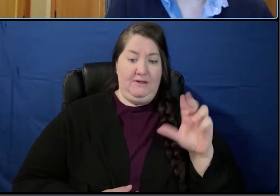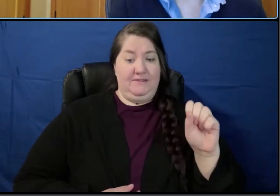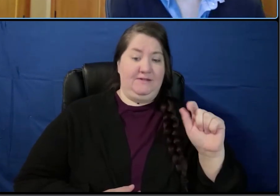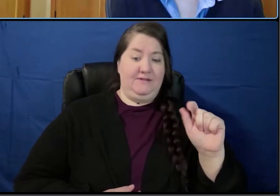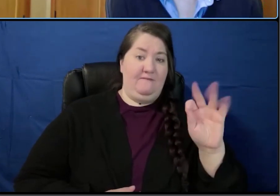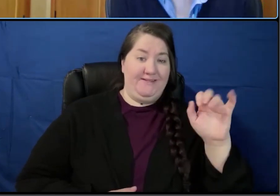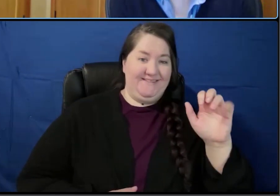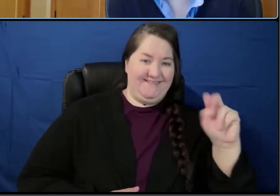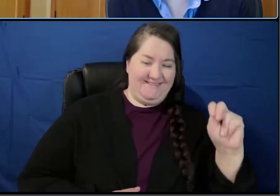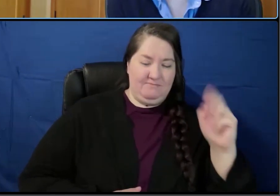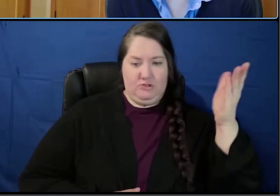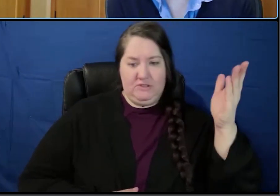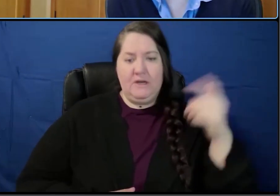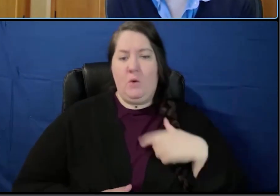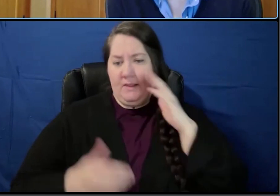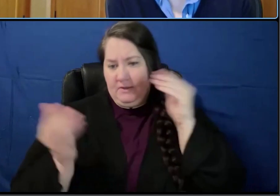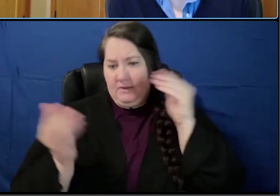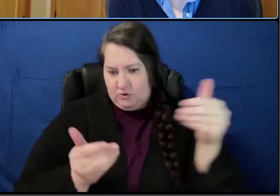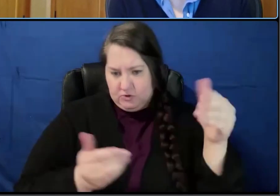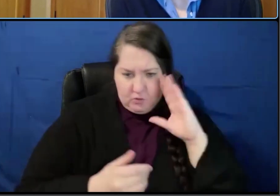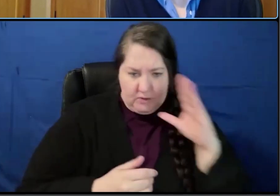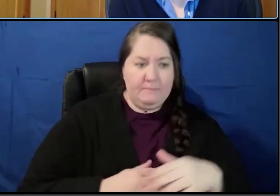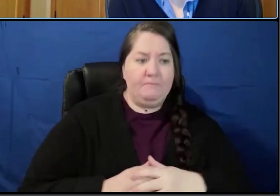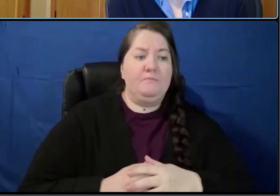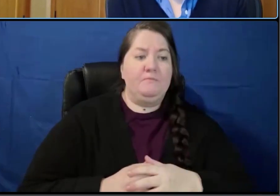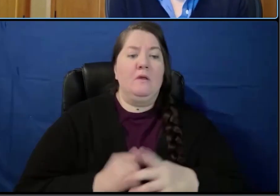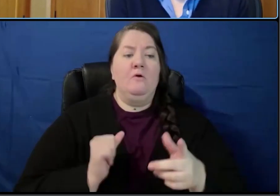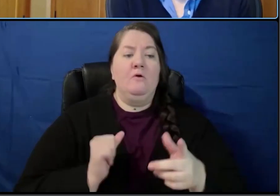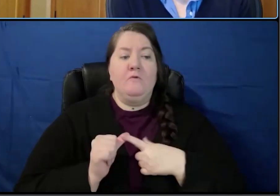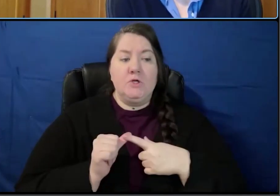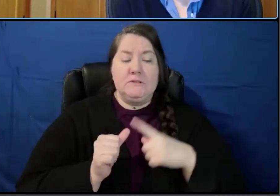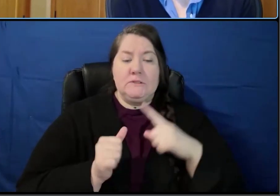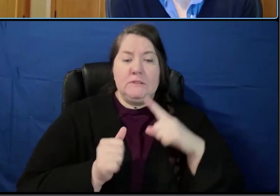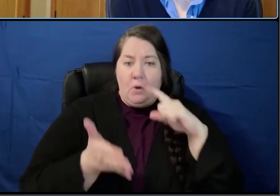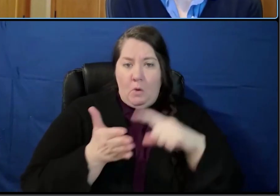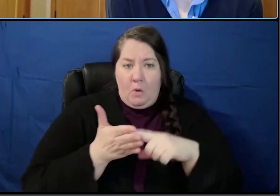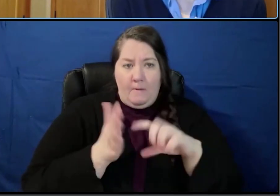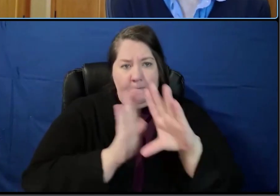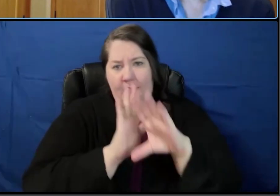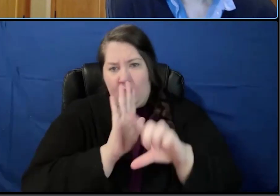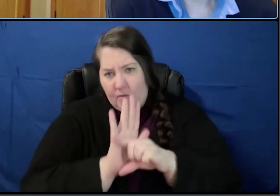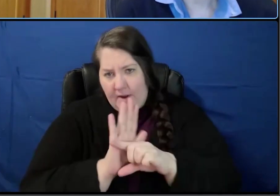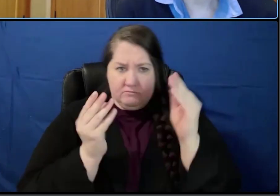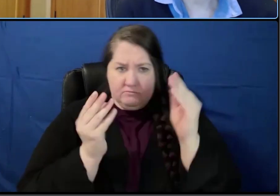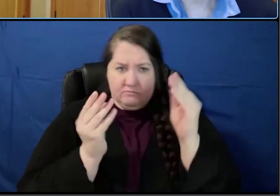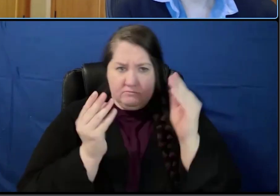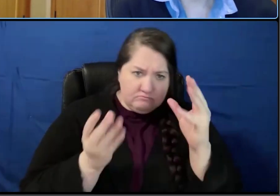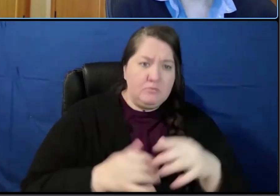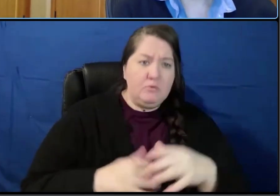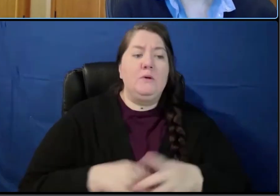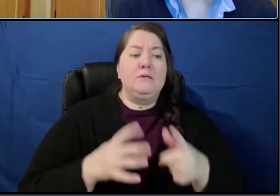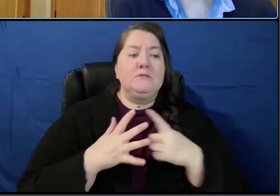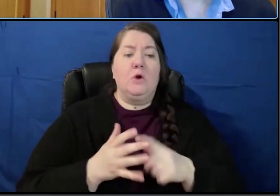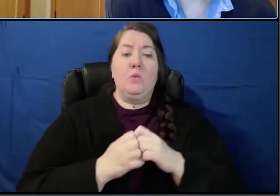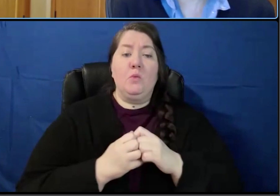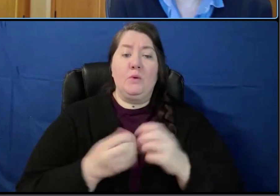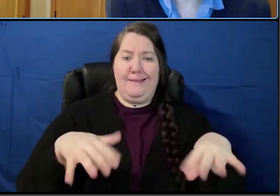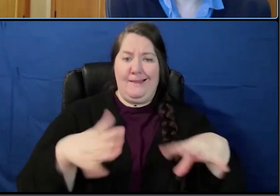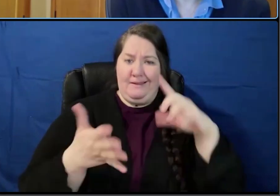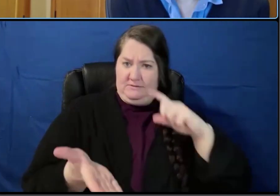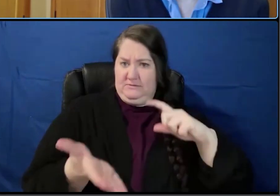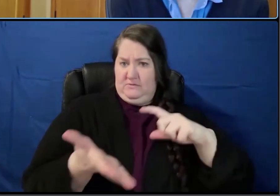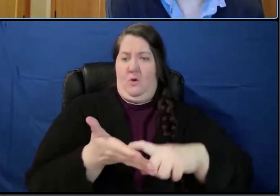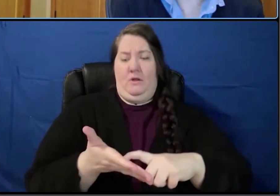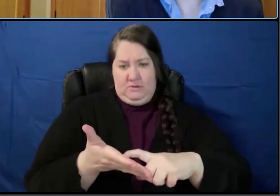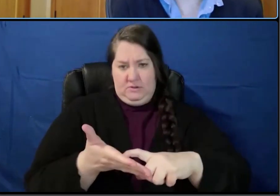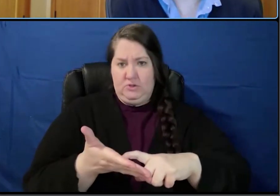Next slide, please. First, we'll go through some of the background information. We always start with a land acknowledgement or